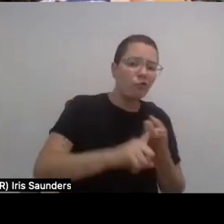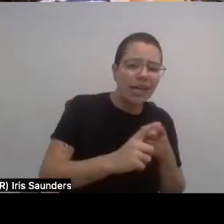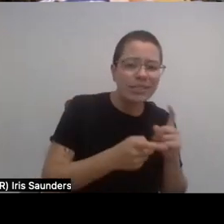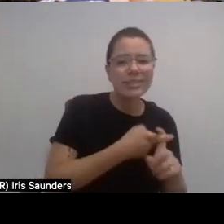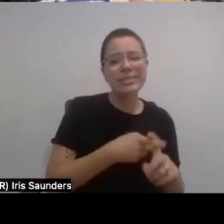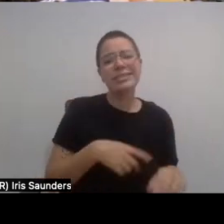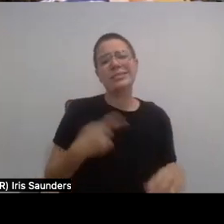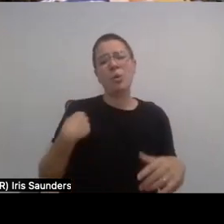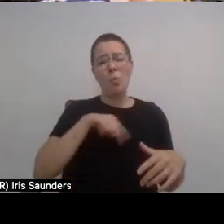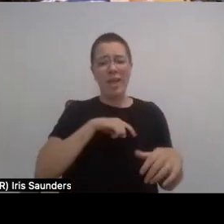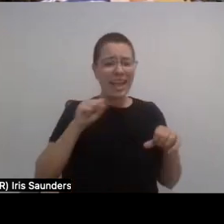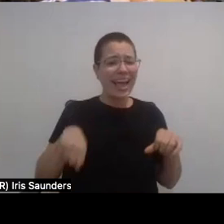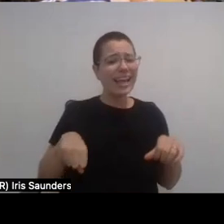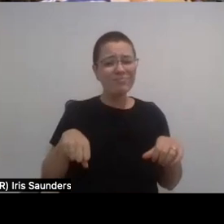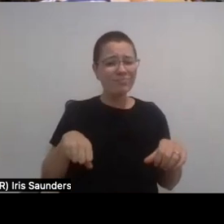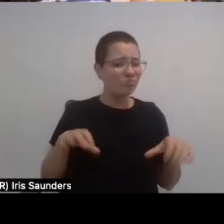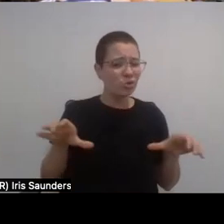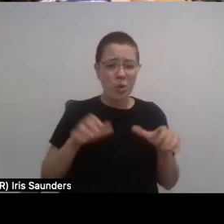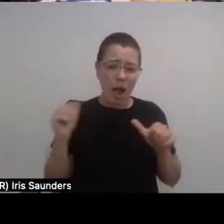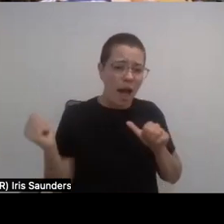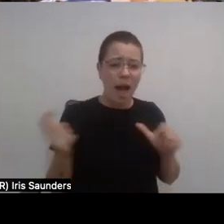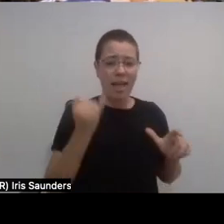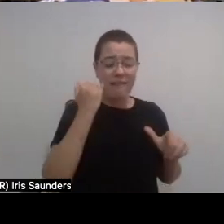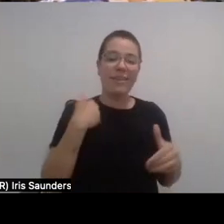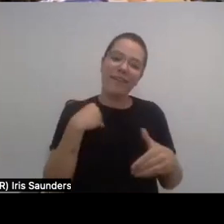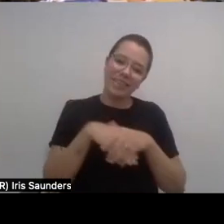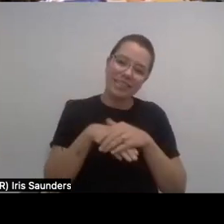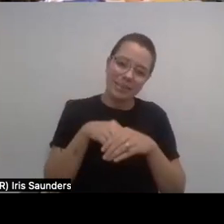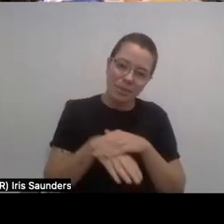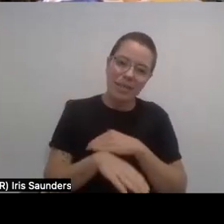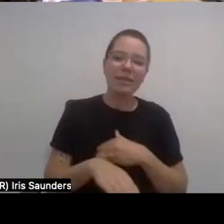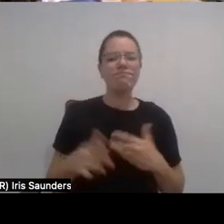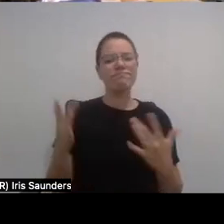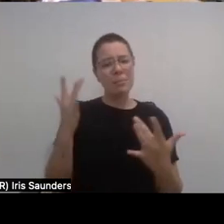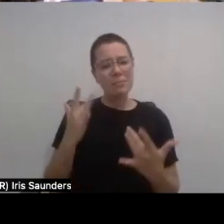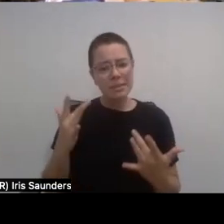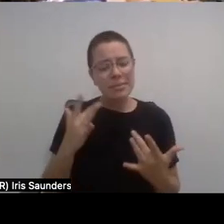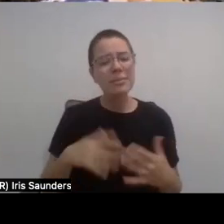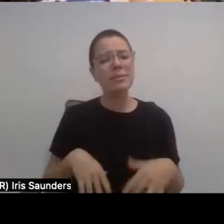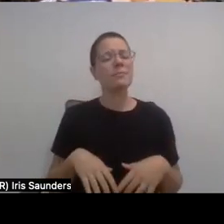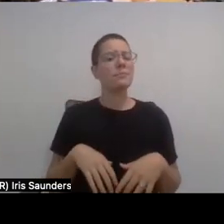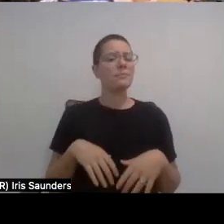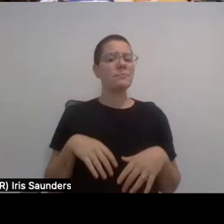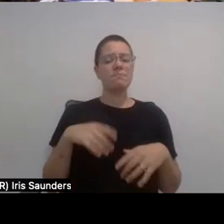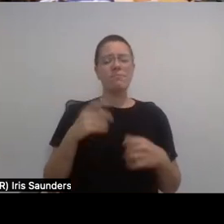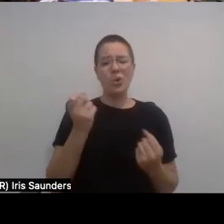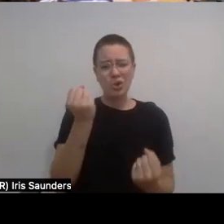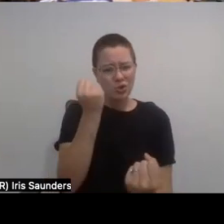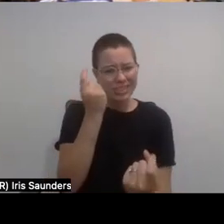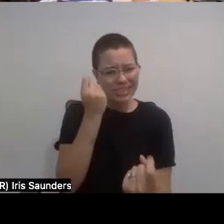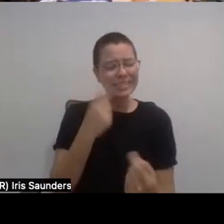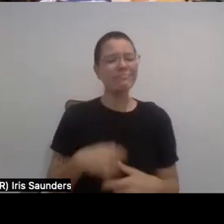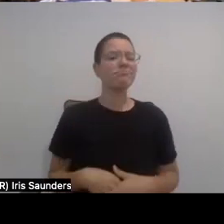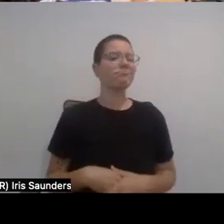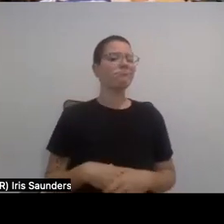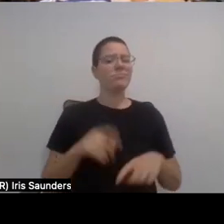It's, like, we can do anything as long as there's accessibility, as long as there's empathy, compassion, and understanding of different human